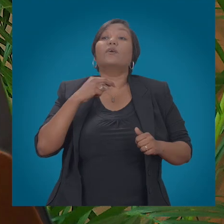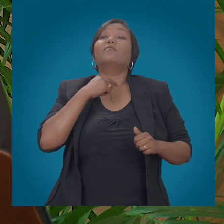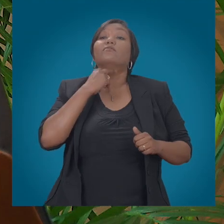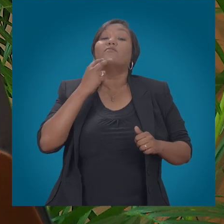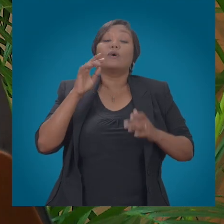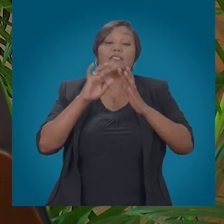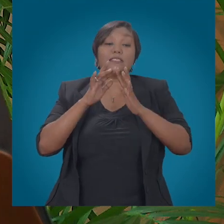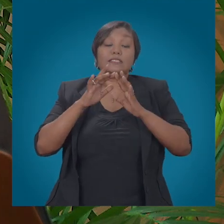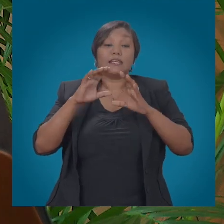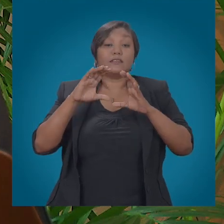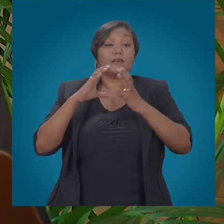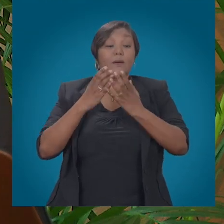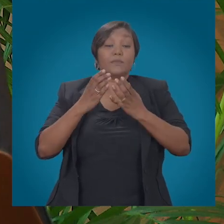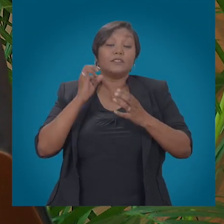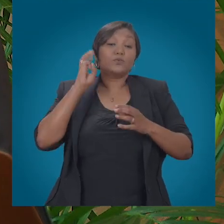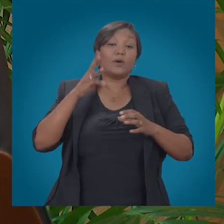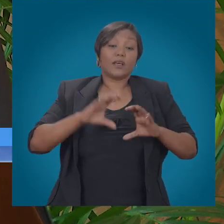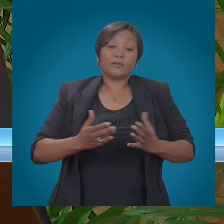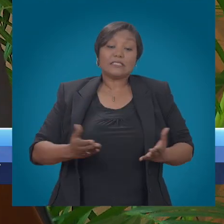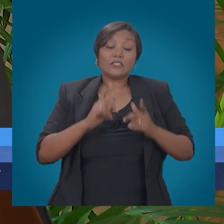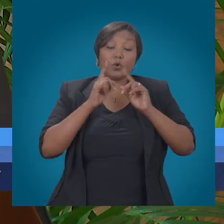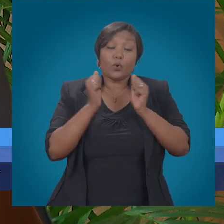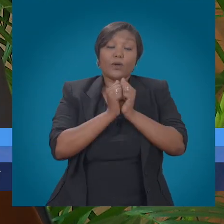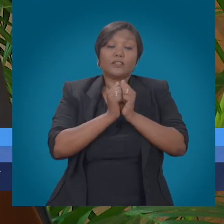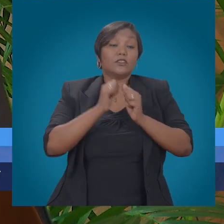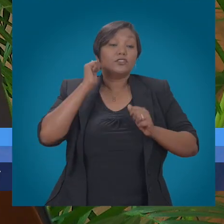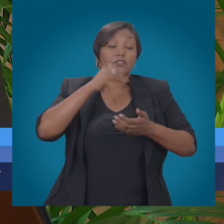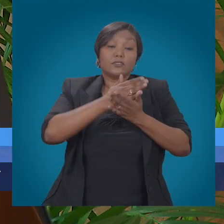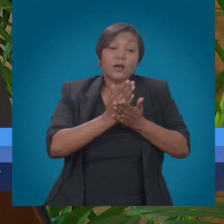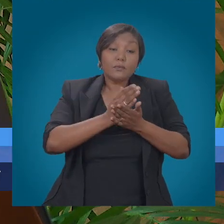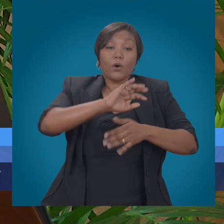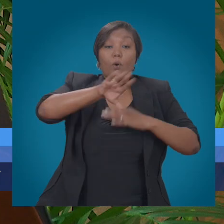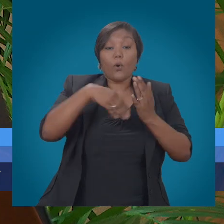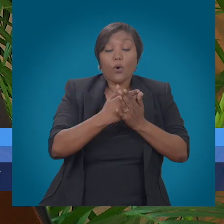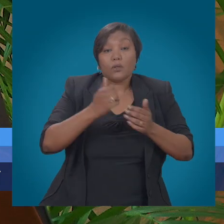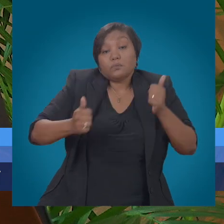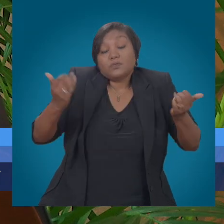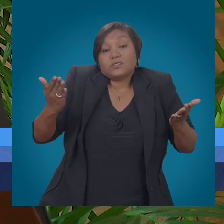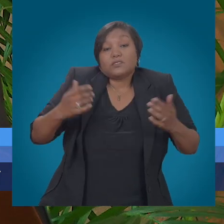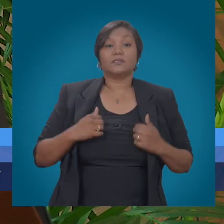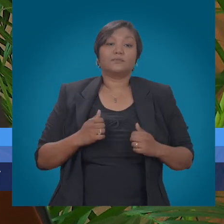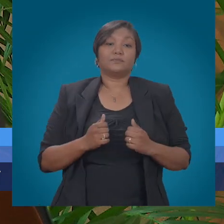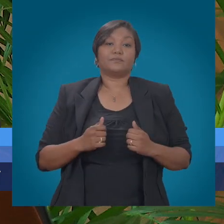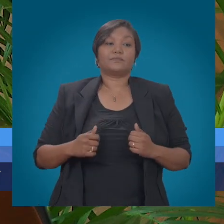operators for such treatment or should this arrangement be required for all OTT service providers?